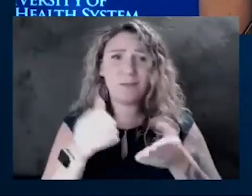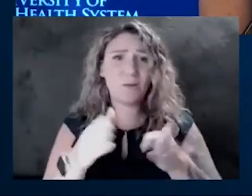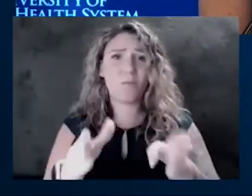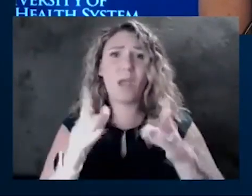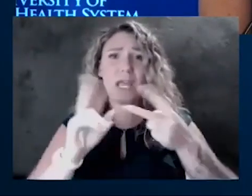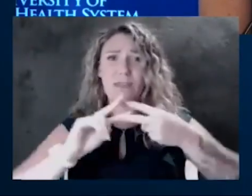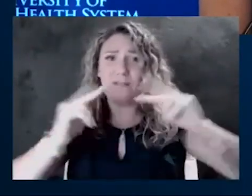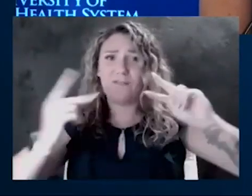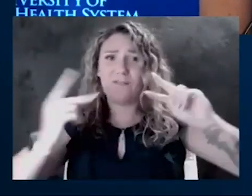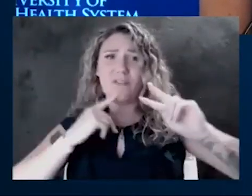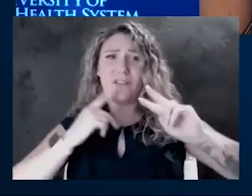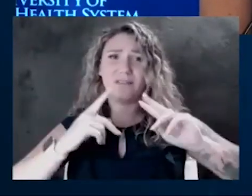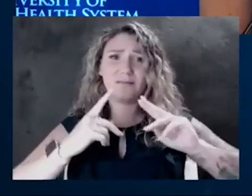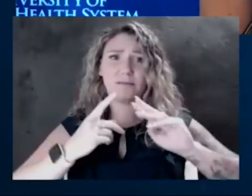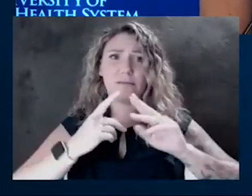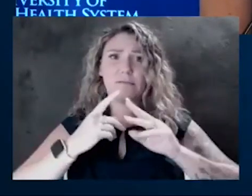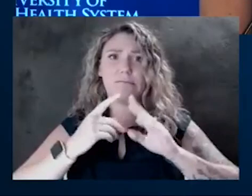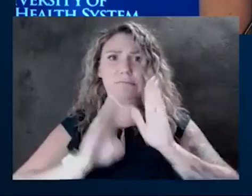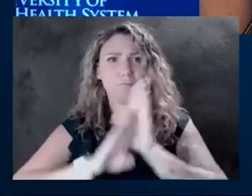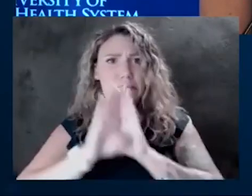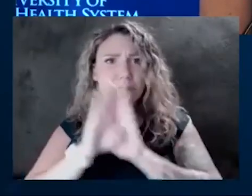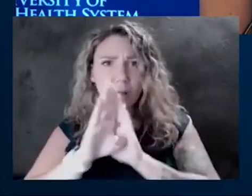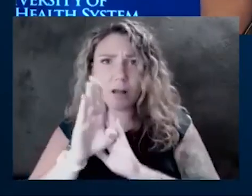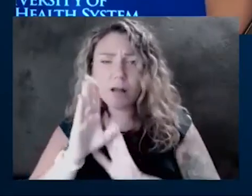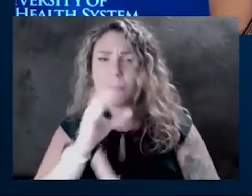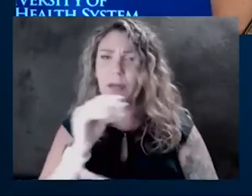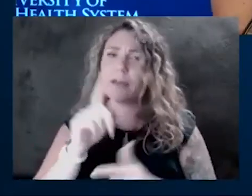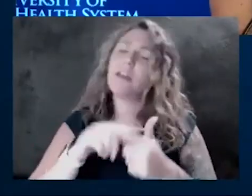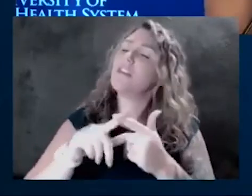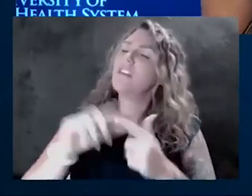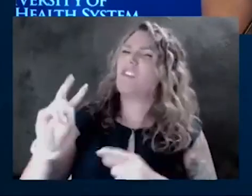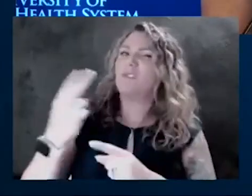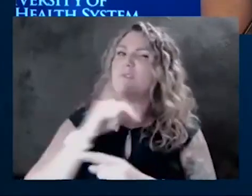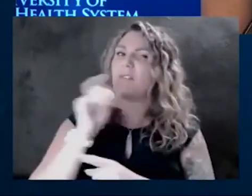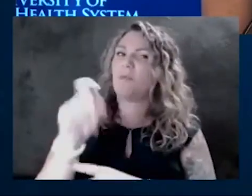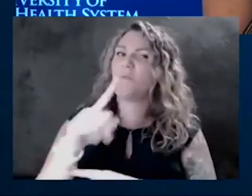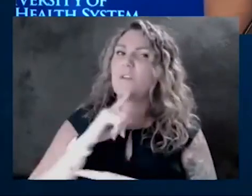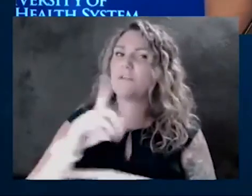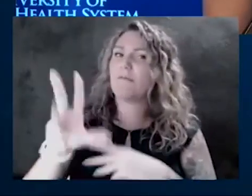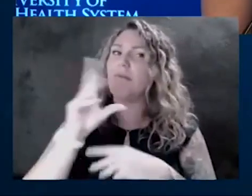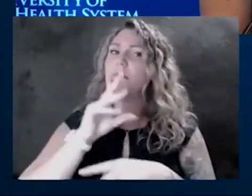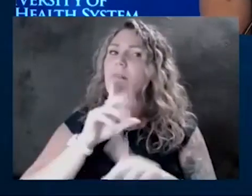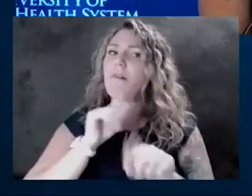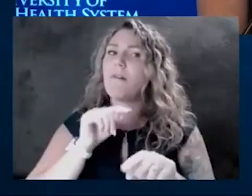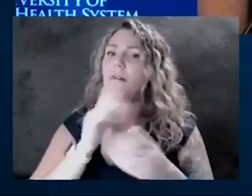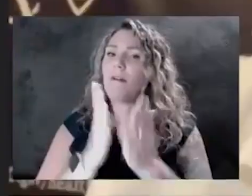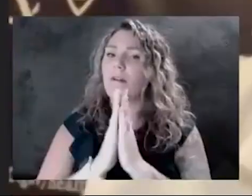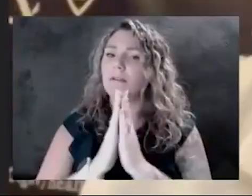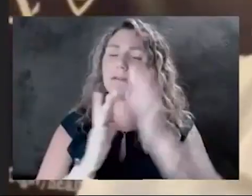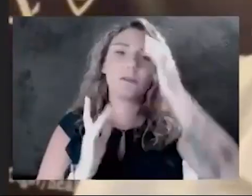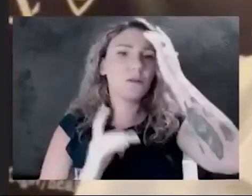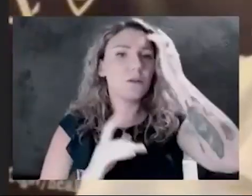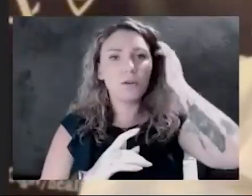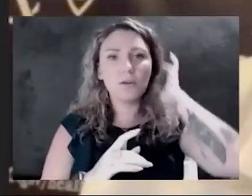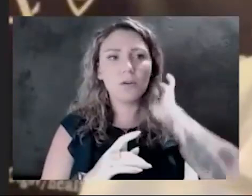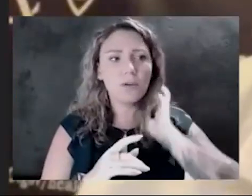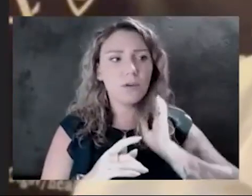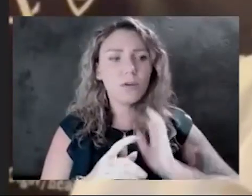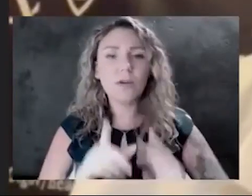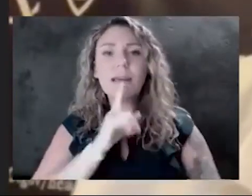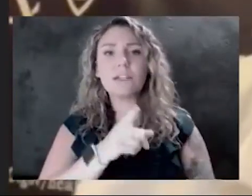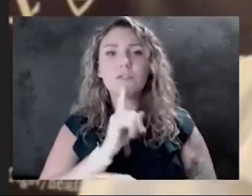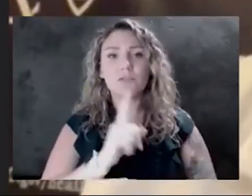up? That's my first question. After you answer that, I'll answer the second one. So actually, it's people that aren't getting